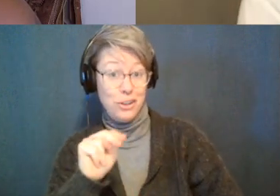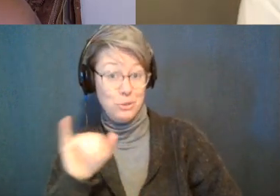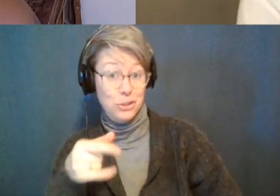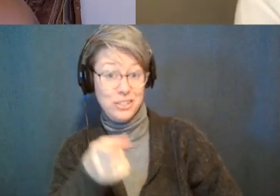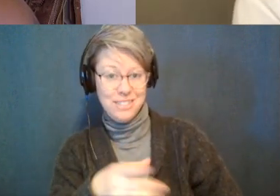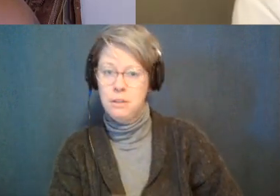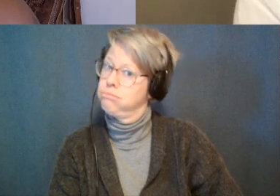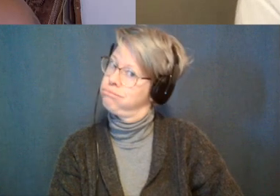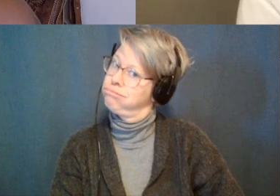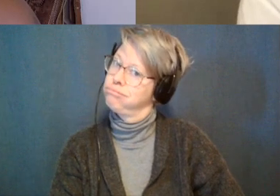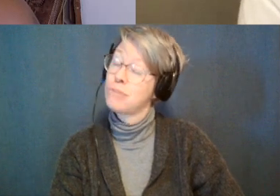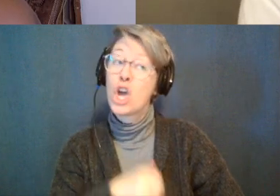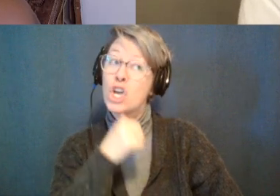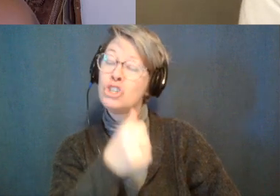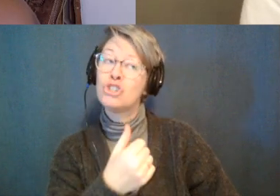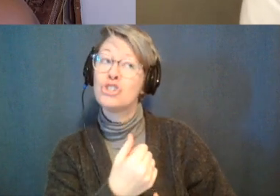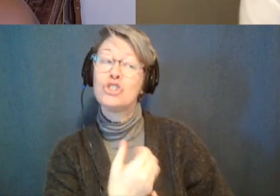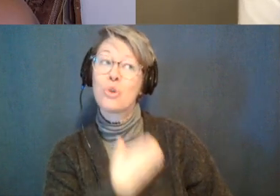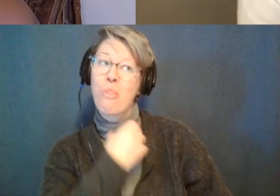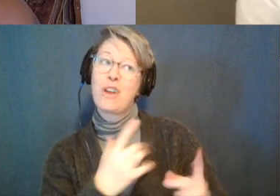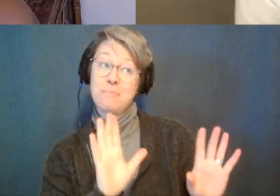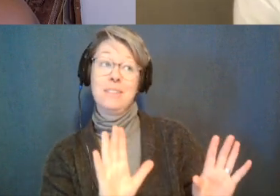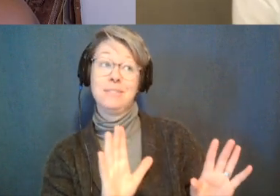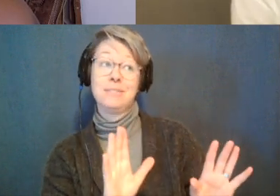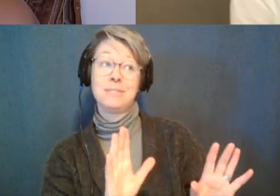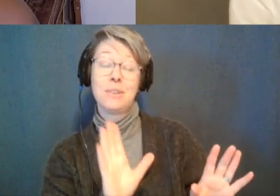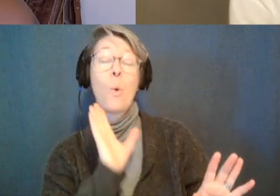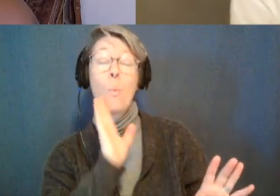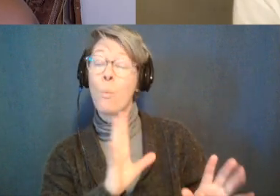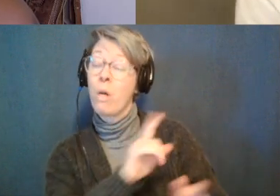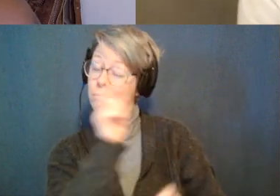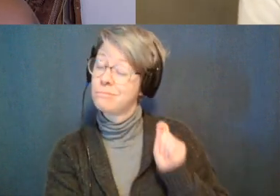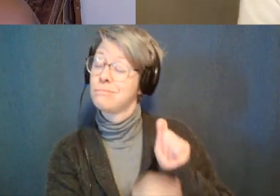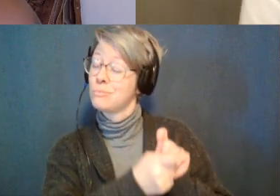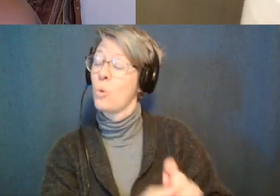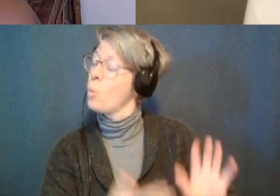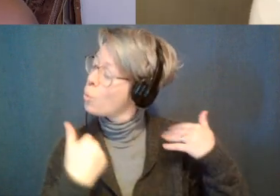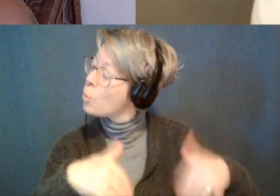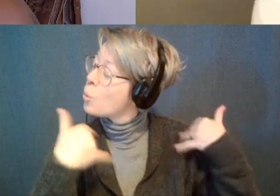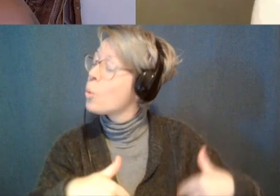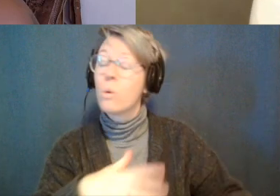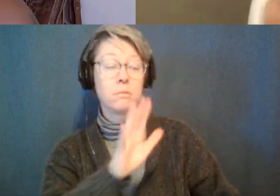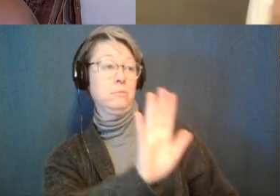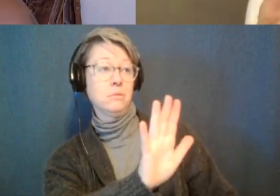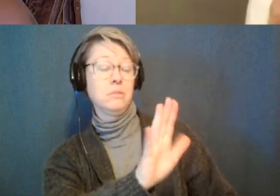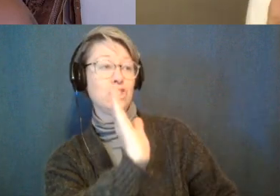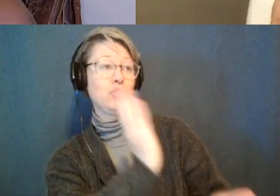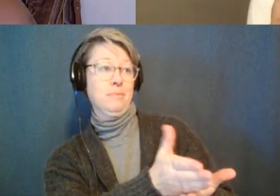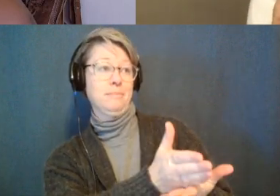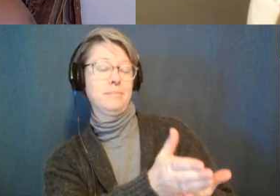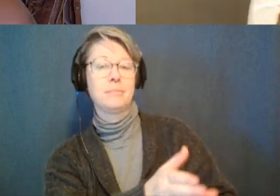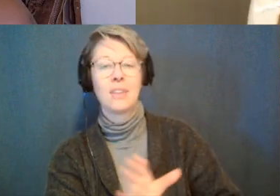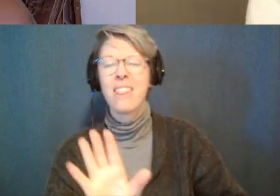don't come for me trust me you're you're coming for the wrong fucking person you know what i mean so i feel that defense